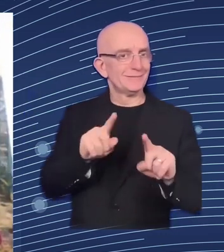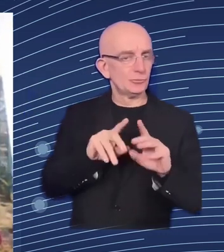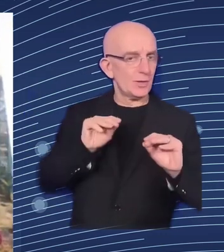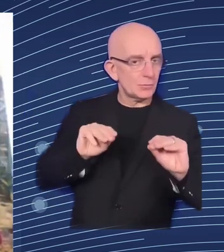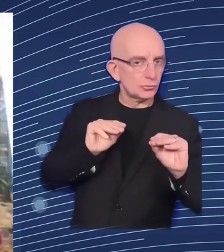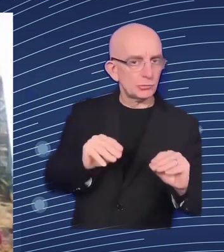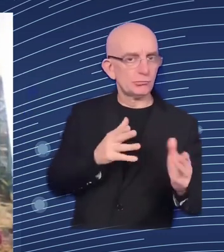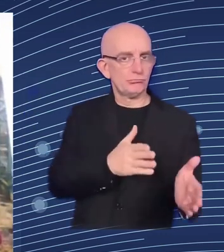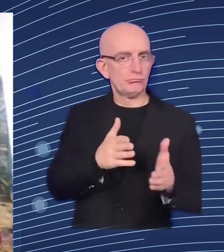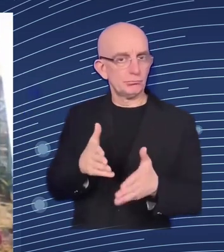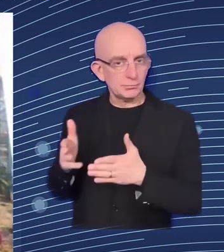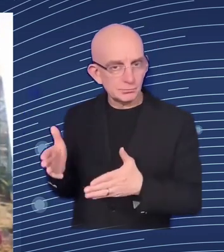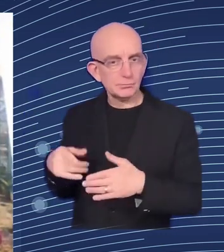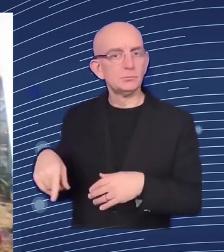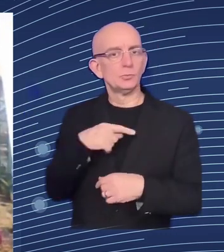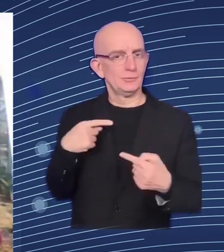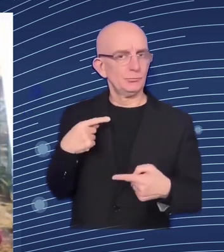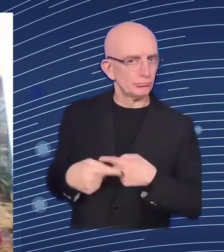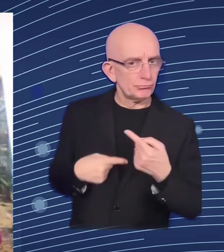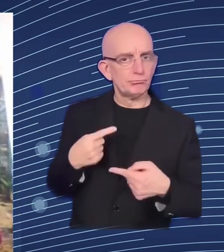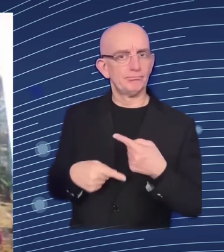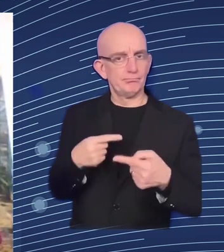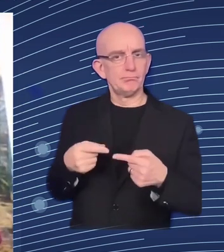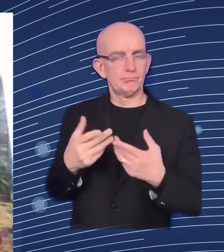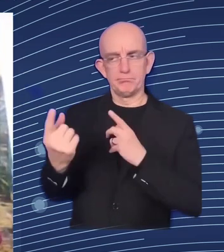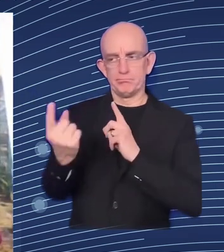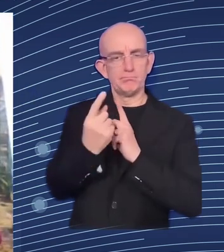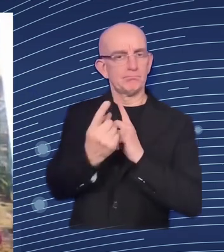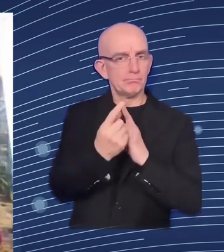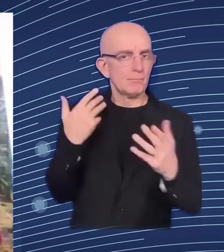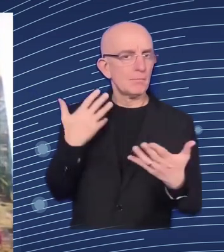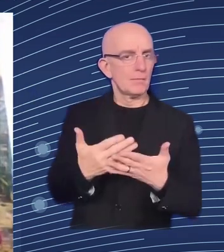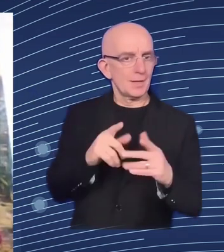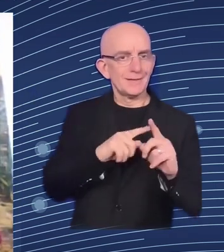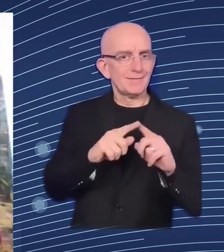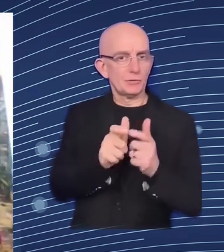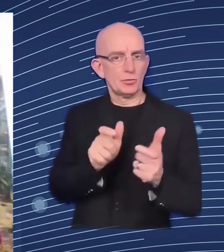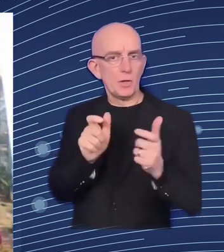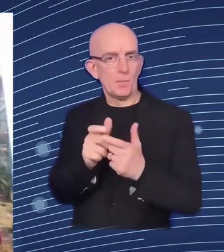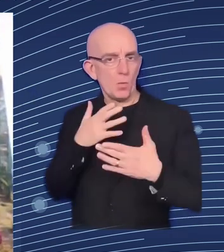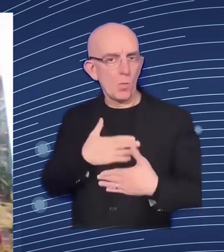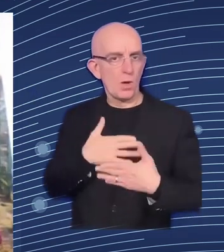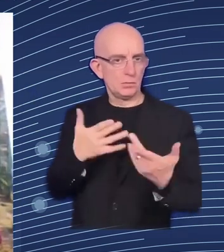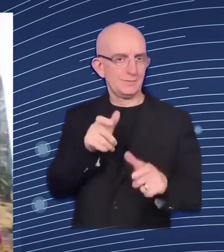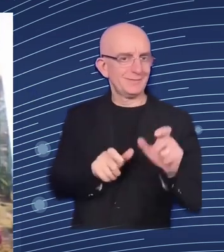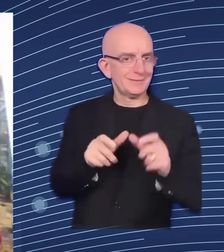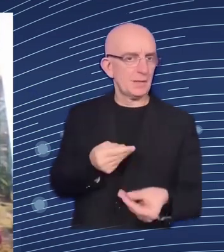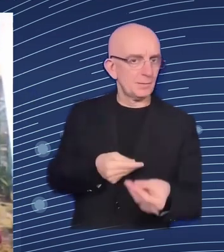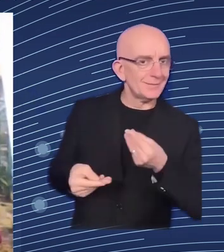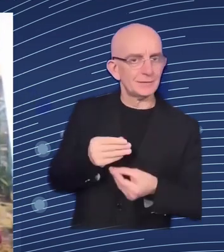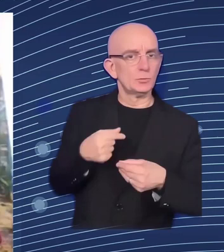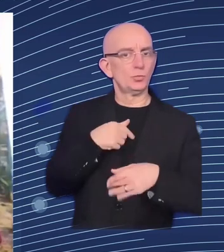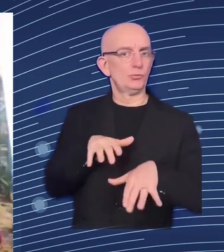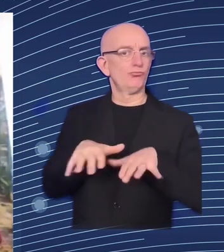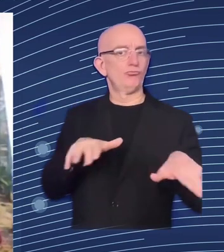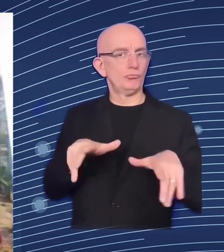themselves we support them in creating such products and spread the worked about it and in just one year our